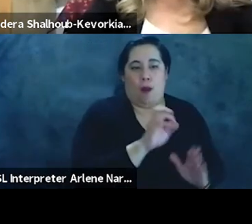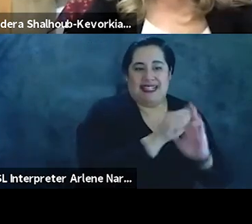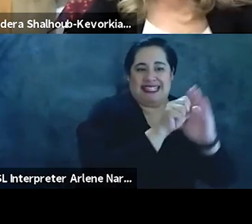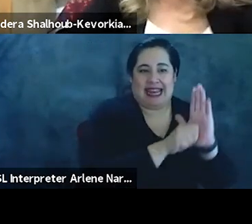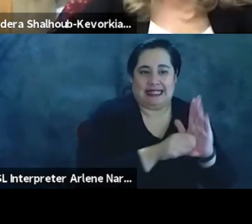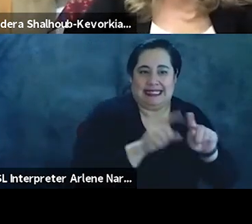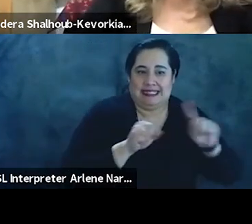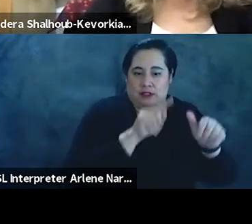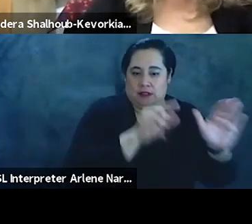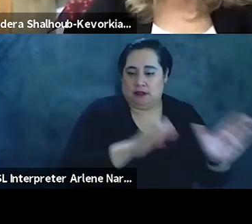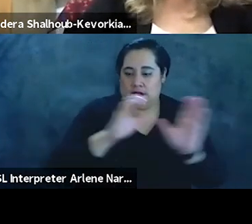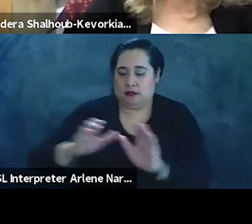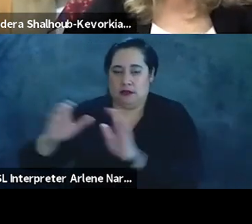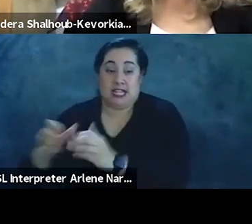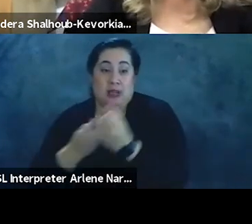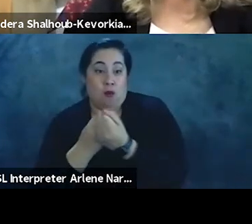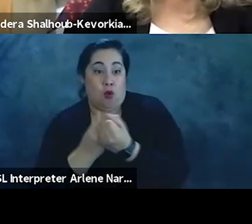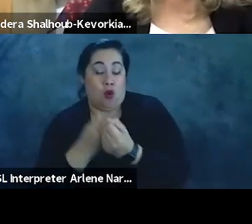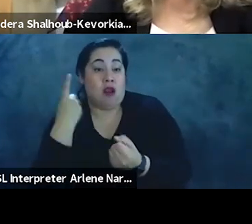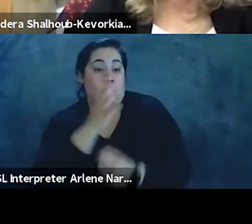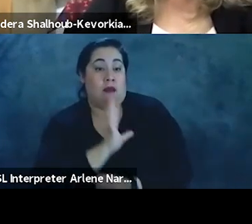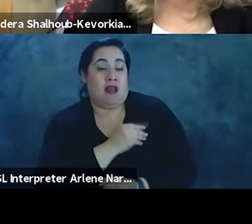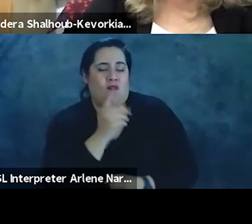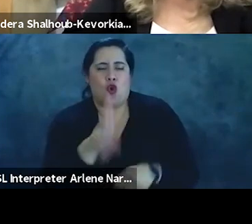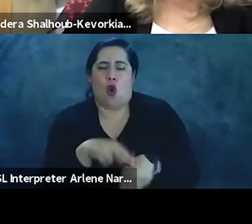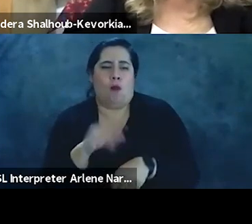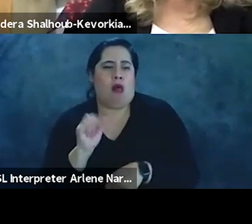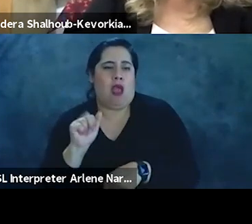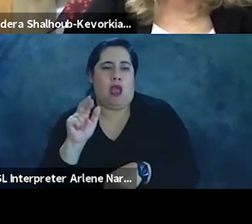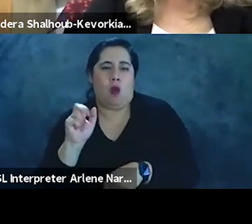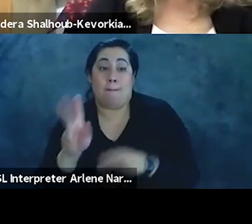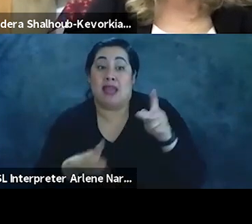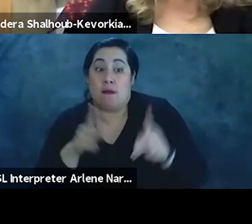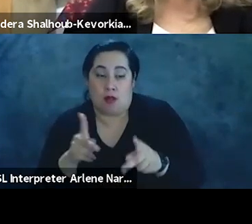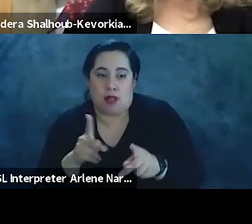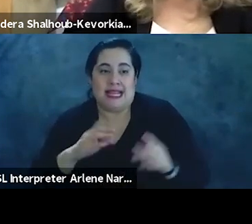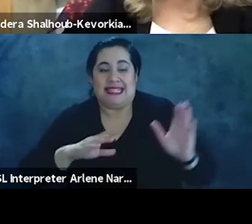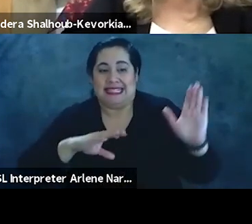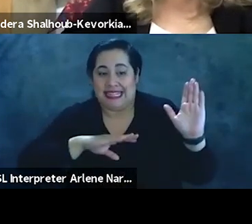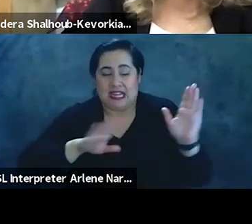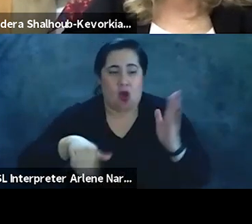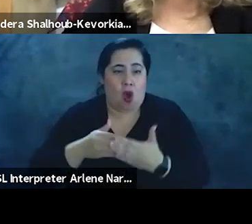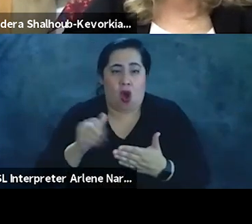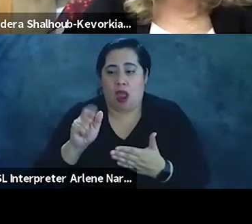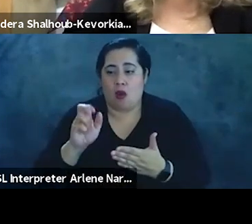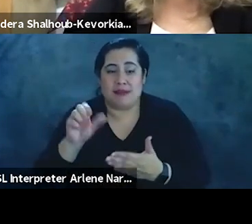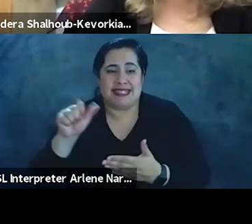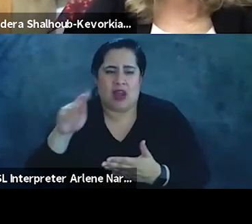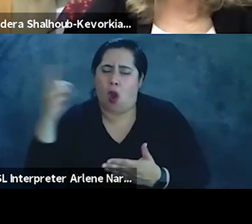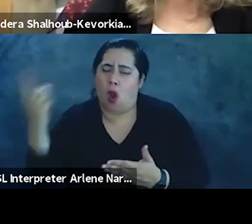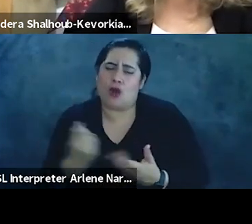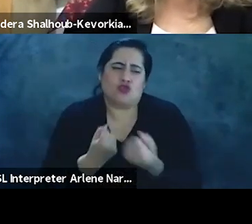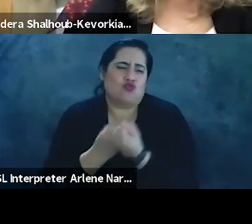for palestine among arab normal arab people i mean citizens of all the arab states has always been strong will always be strong